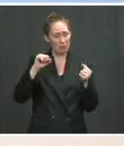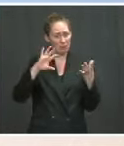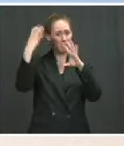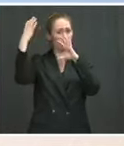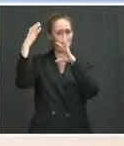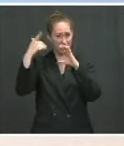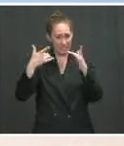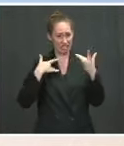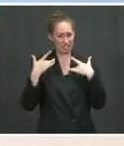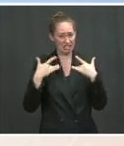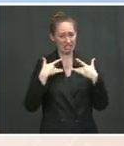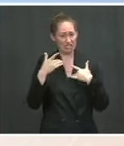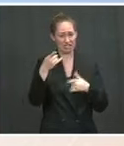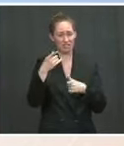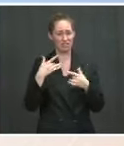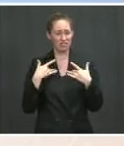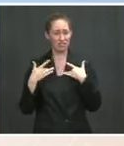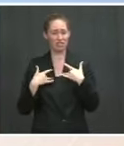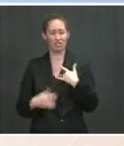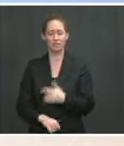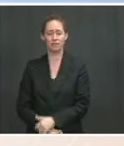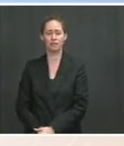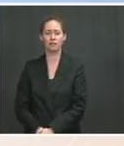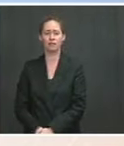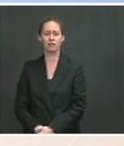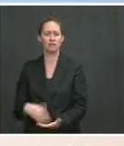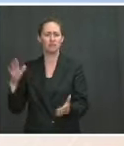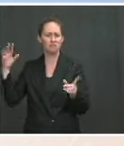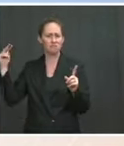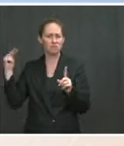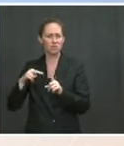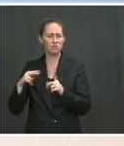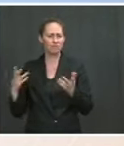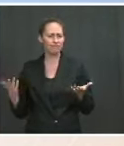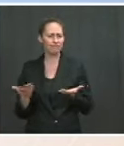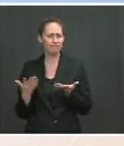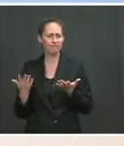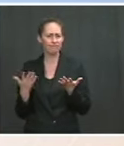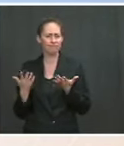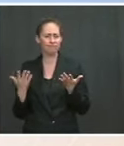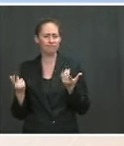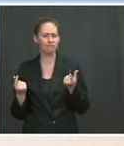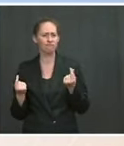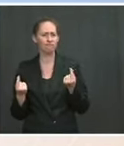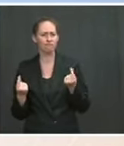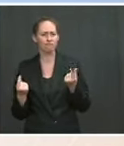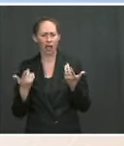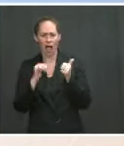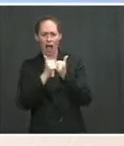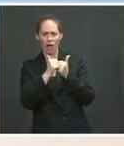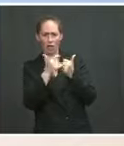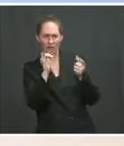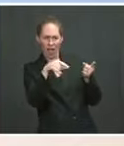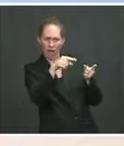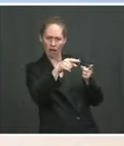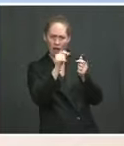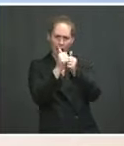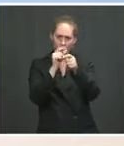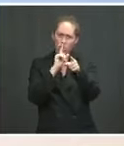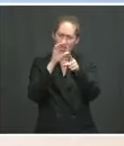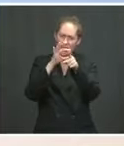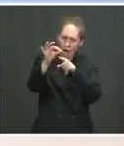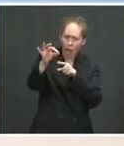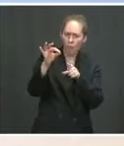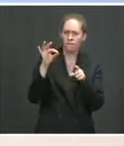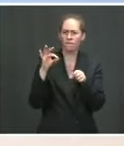President? And what's he going to do to highlight this and find a solution? Well, Andrew, it's a really important issue